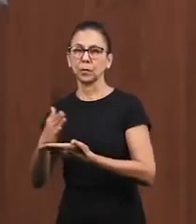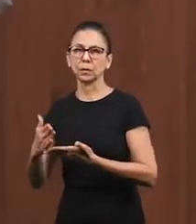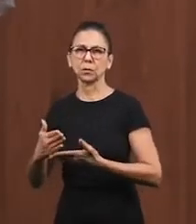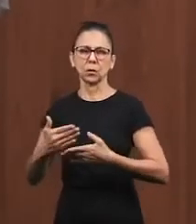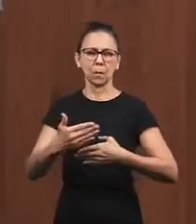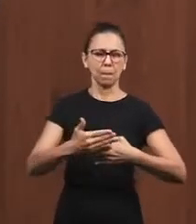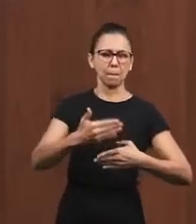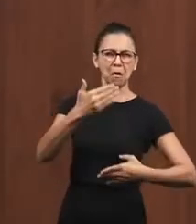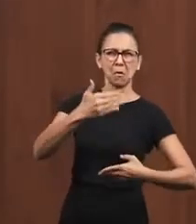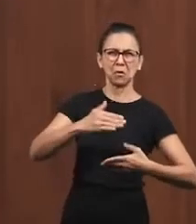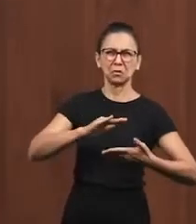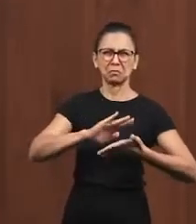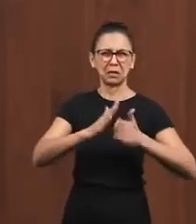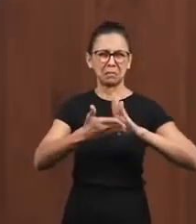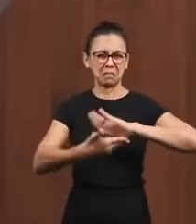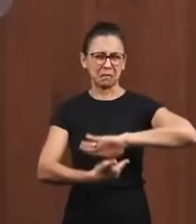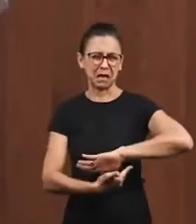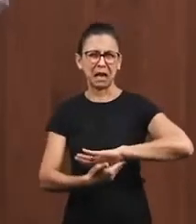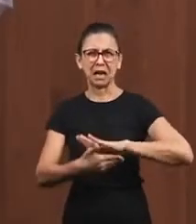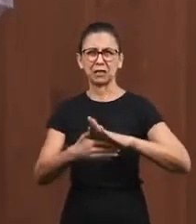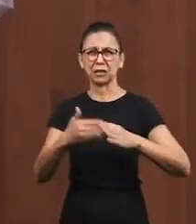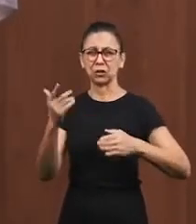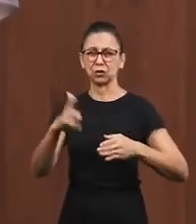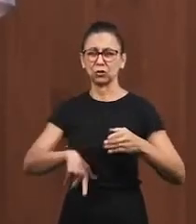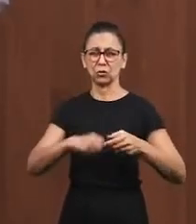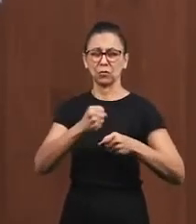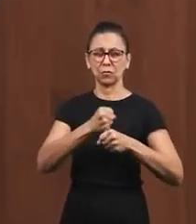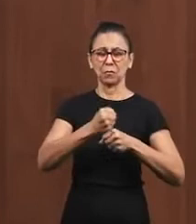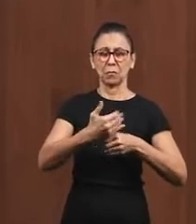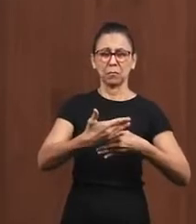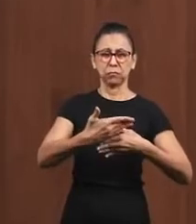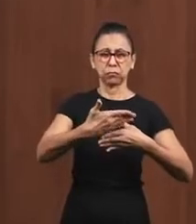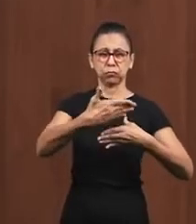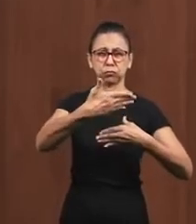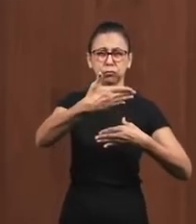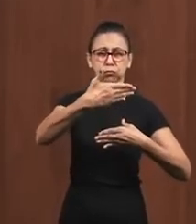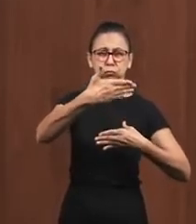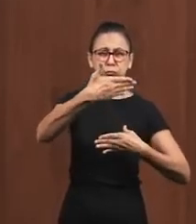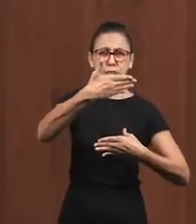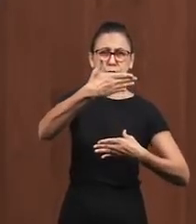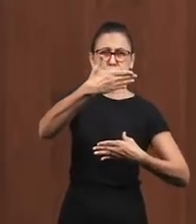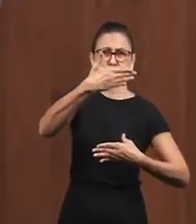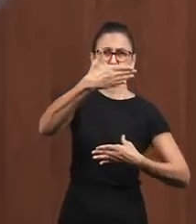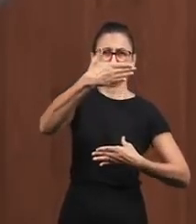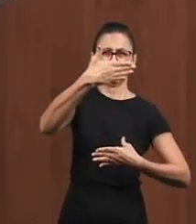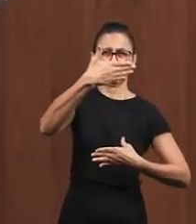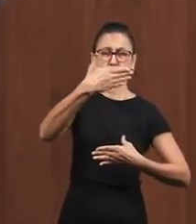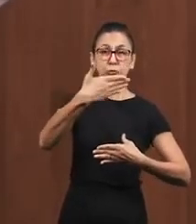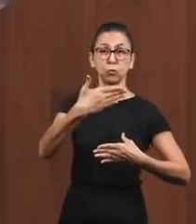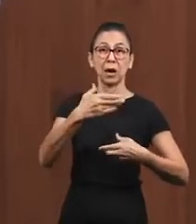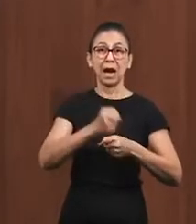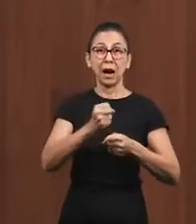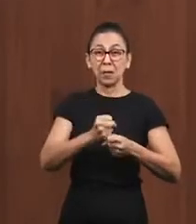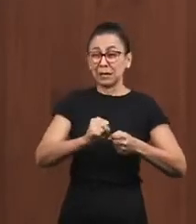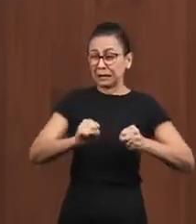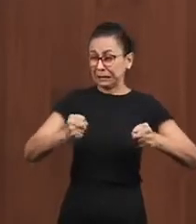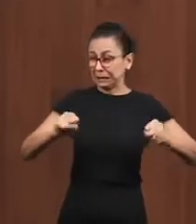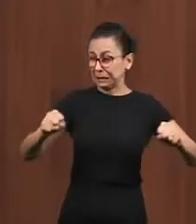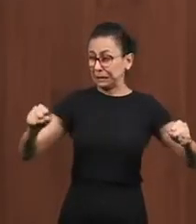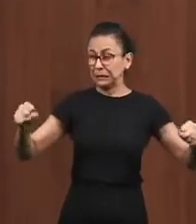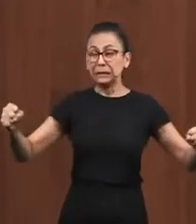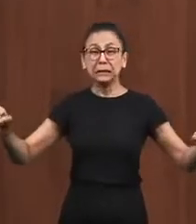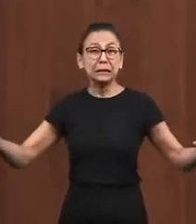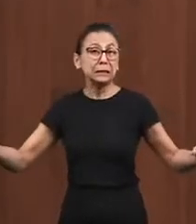began that great construction of the walls together with the people that were there and the work was great and extensive